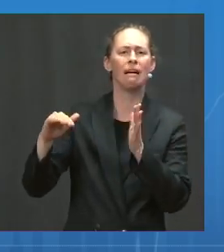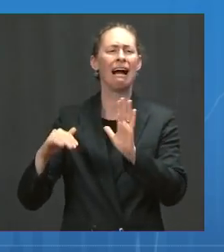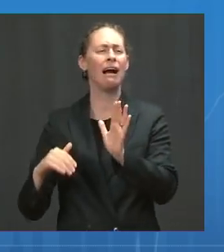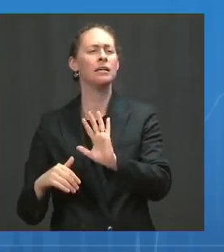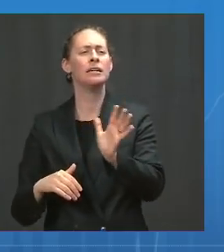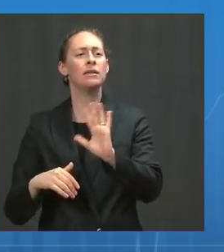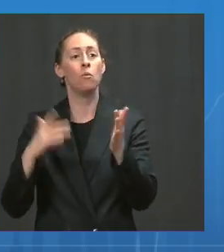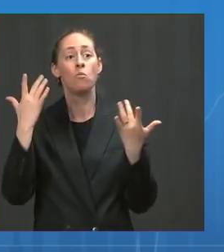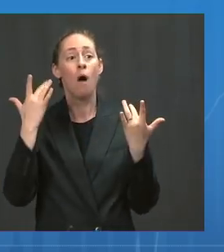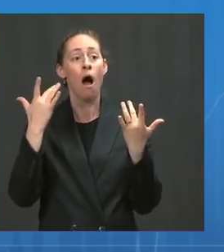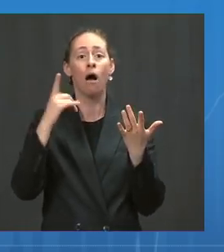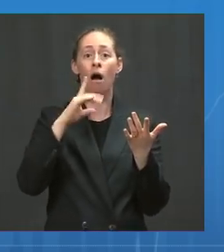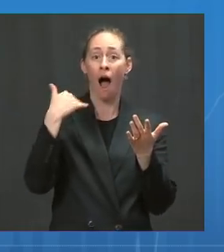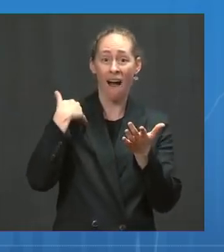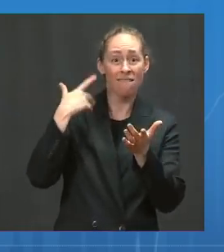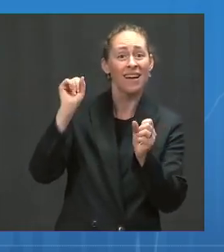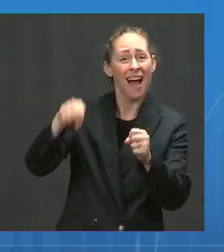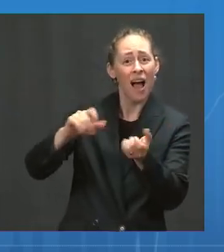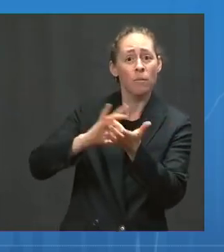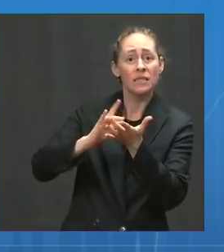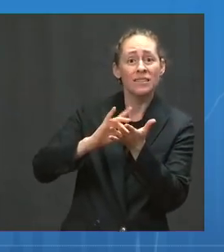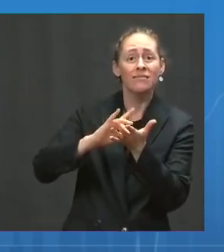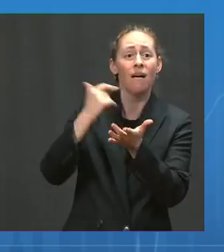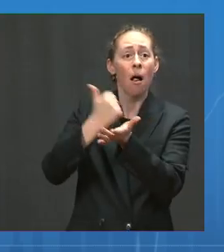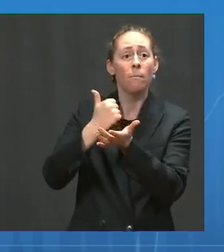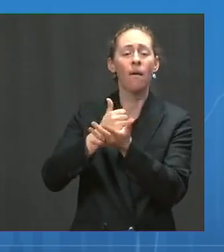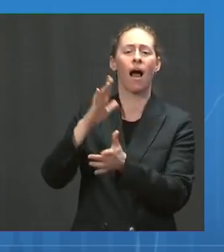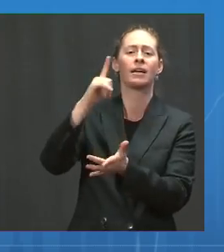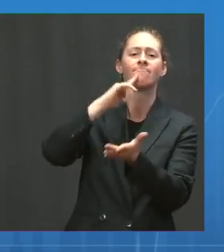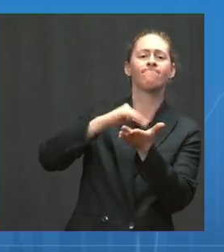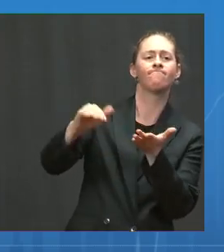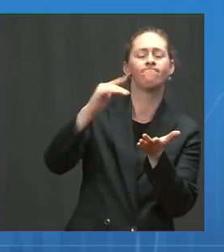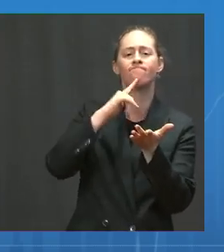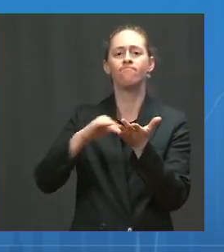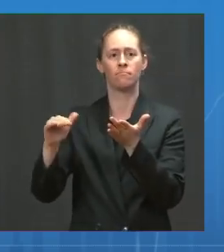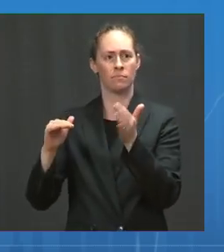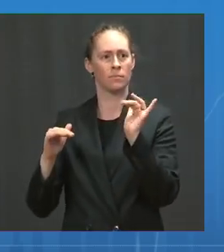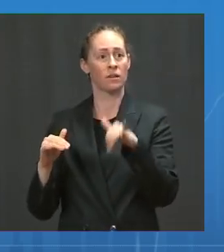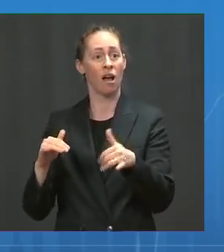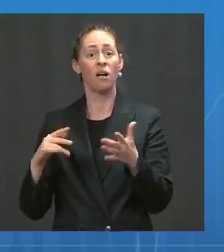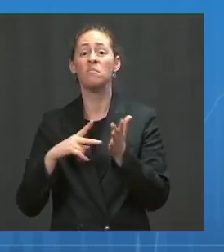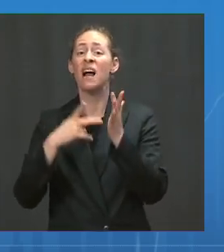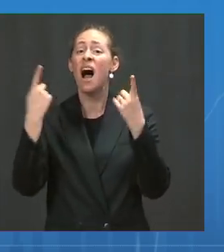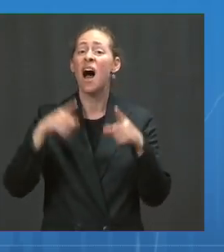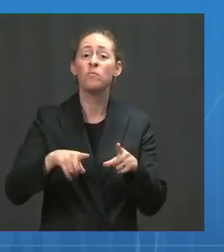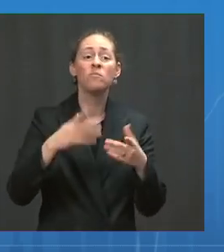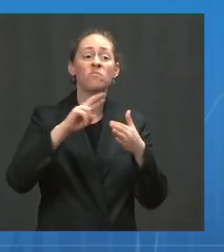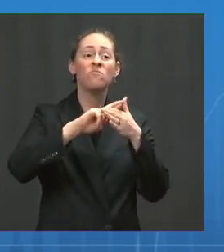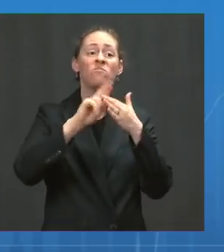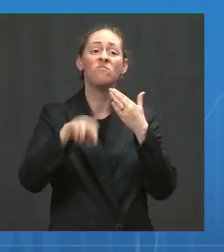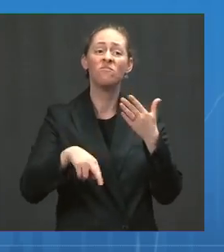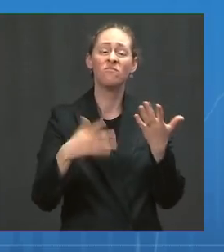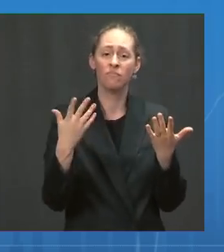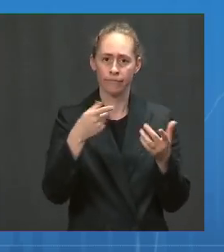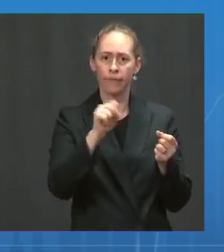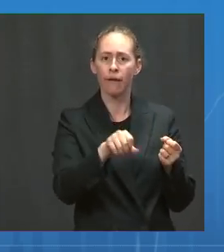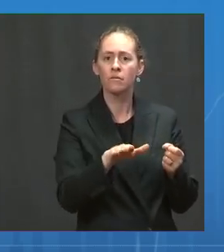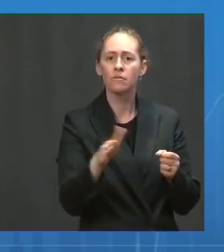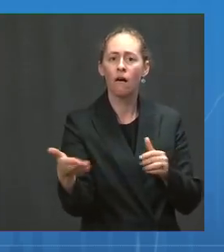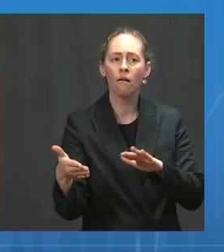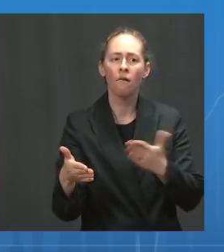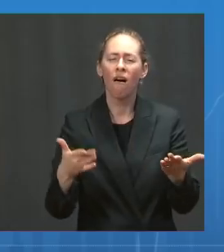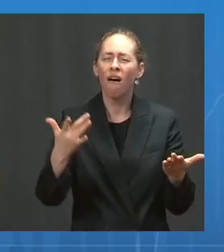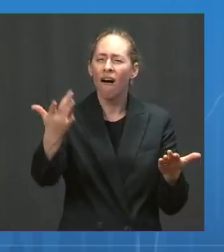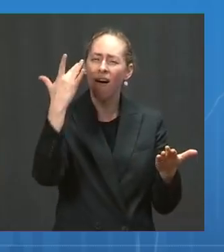choose not to get vaccinated. All this has led to avoidable illnesses and deaths. Simply put, health misinformation